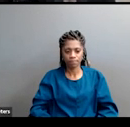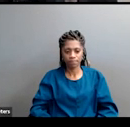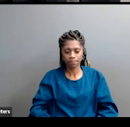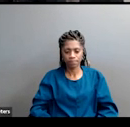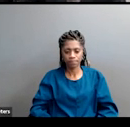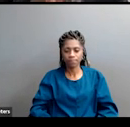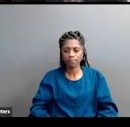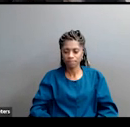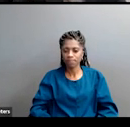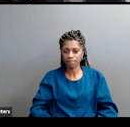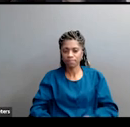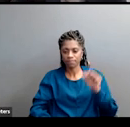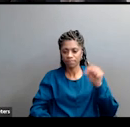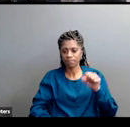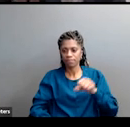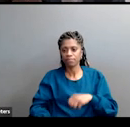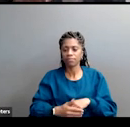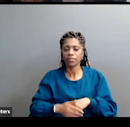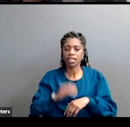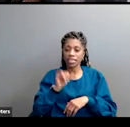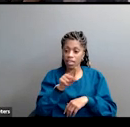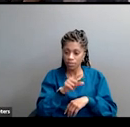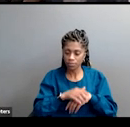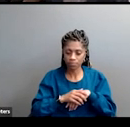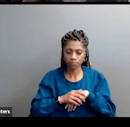Yes. Here's what I want to say about that.